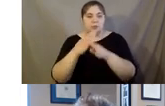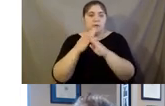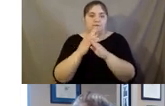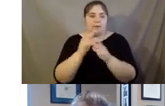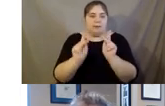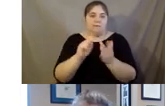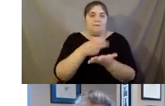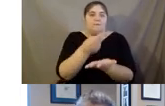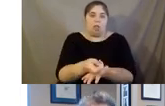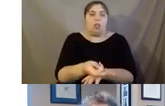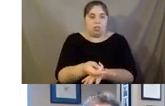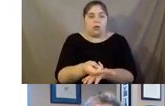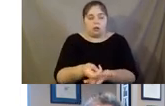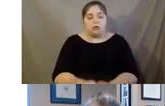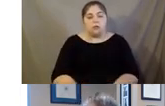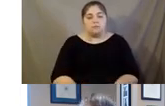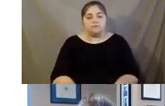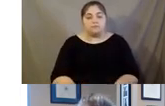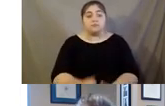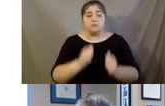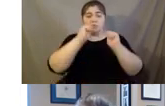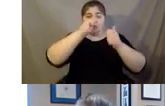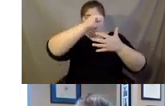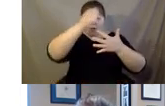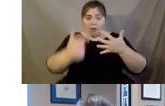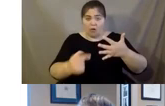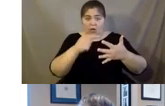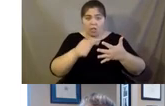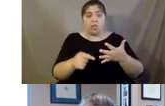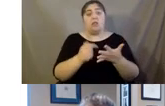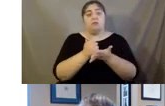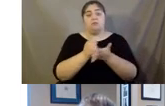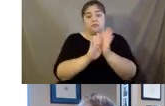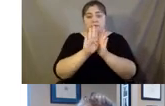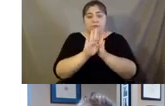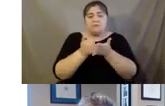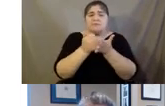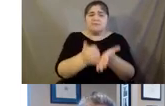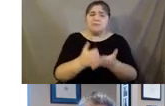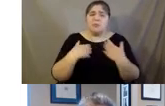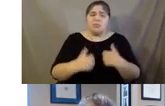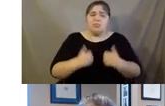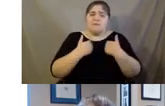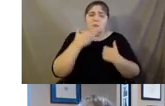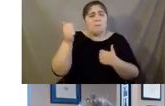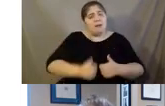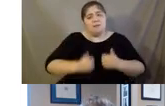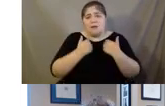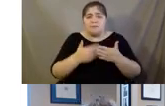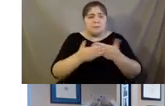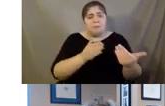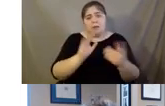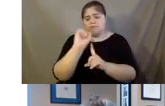awareness. So again, all of these are developed to help you live your best life, no matter what situations,